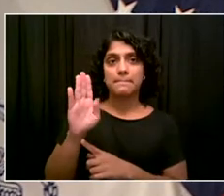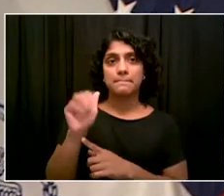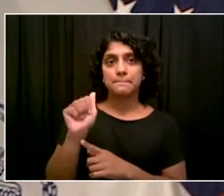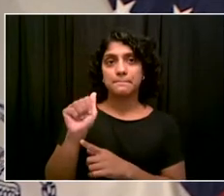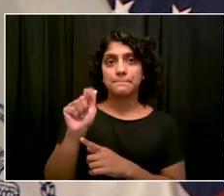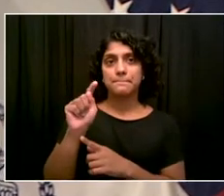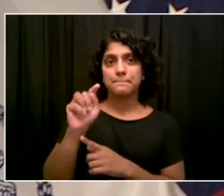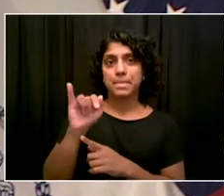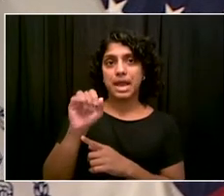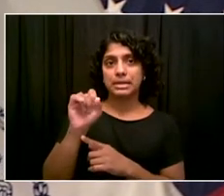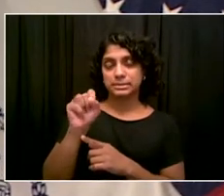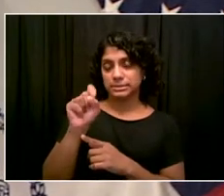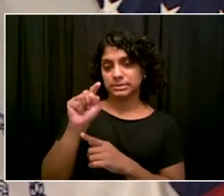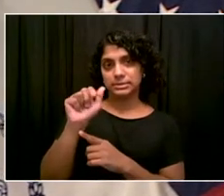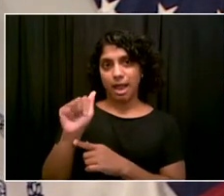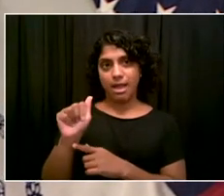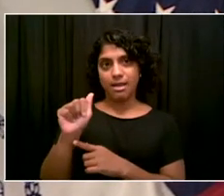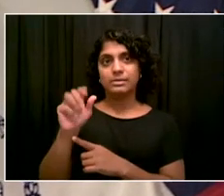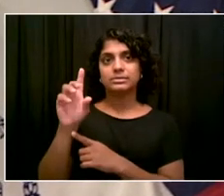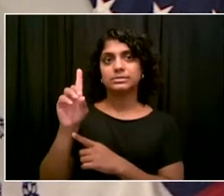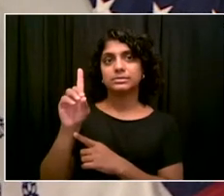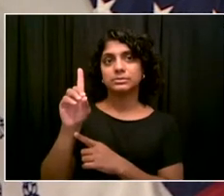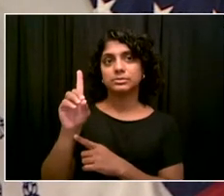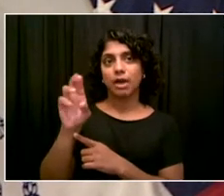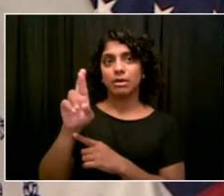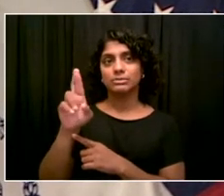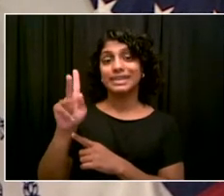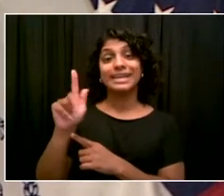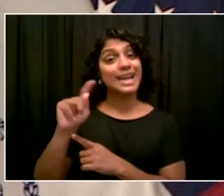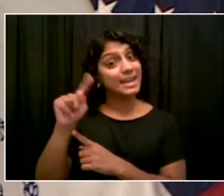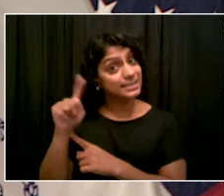First question today goes to Juliet from 1010 Winds.